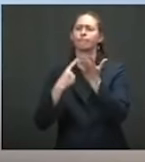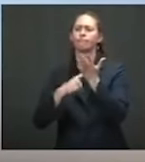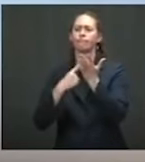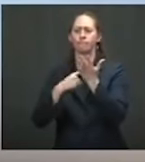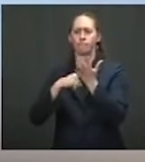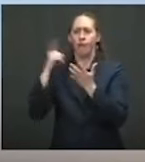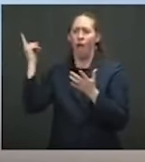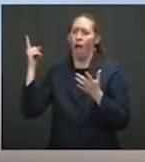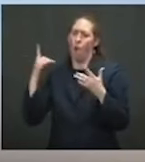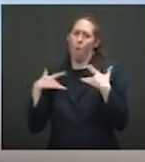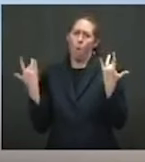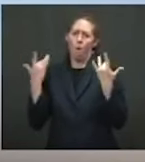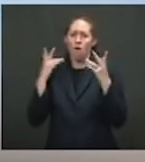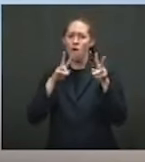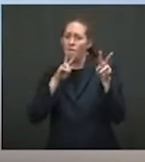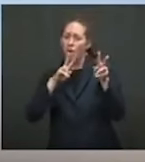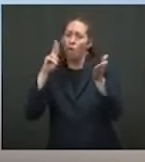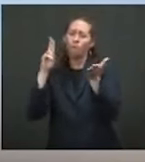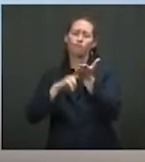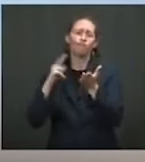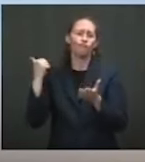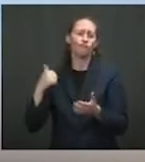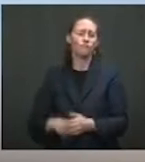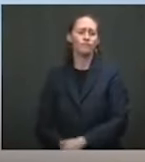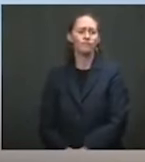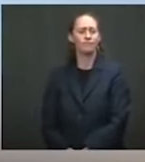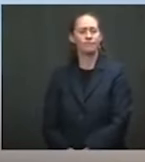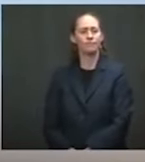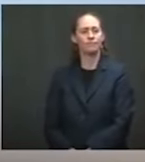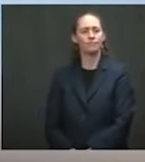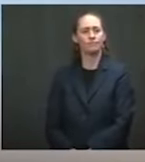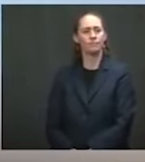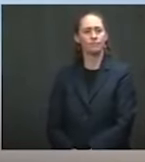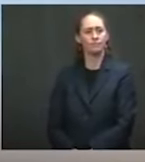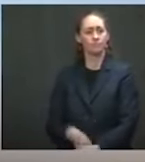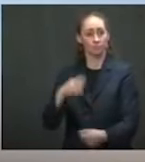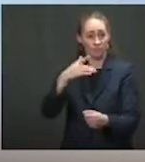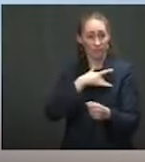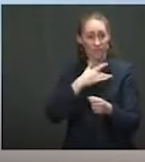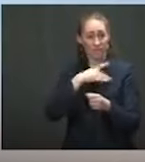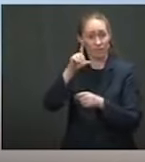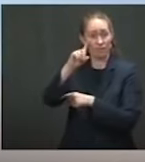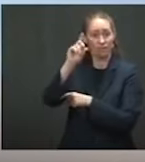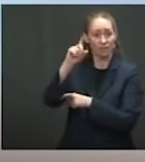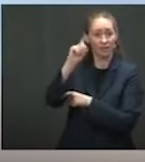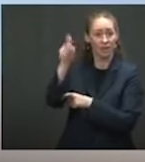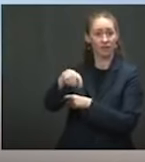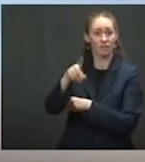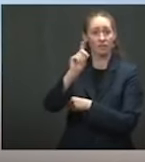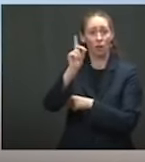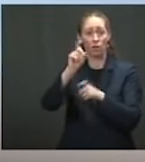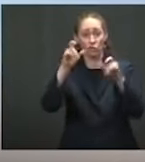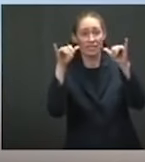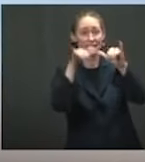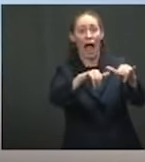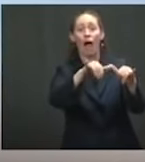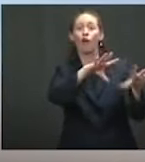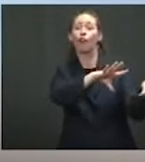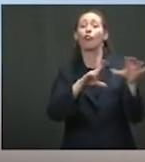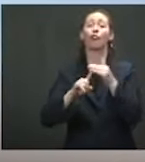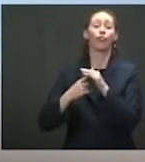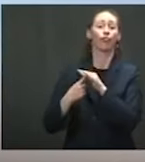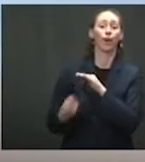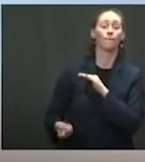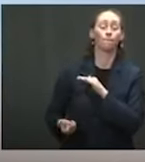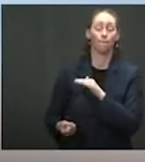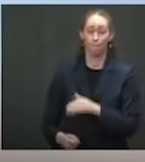And does the president think Texas Democrats should stay in town this time? Well, certainly the president believes that, one, they've been